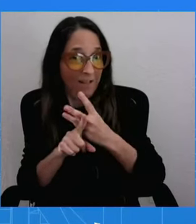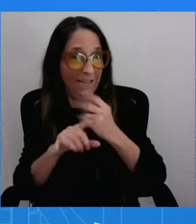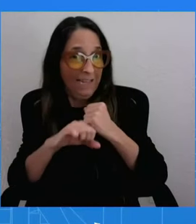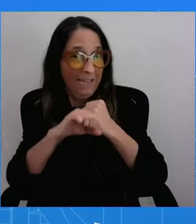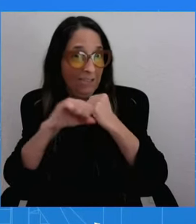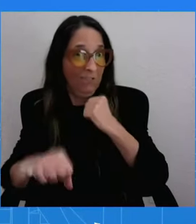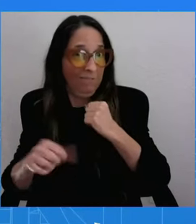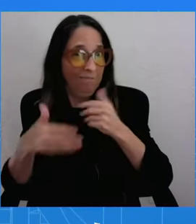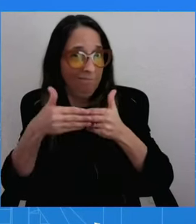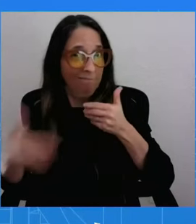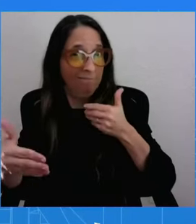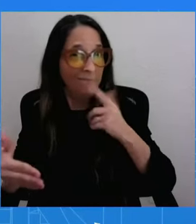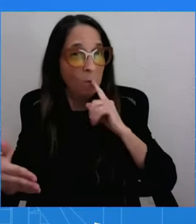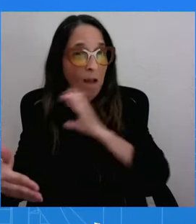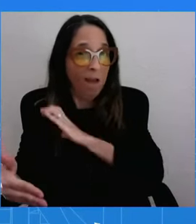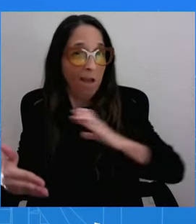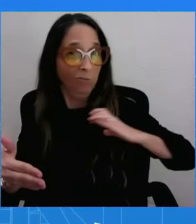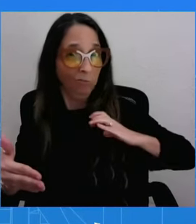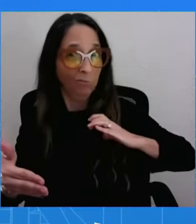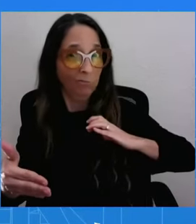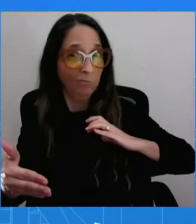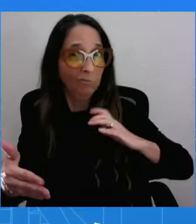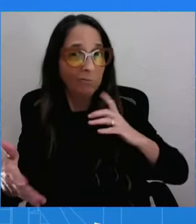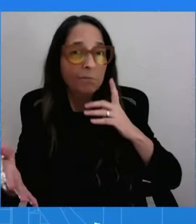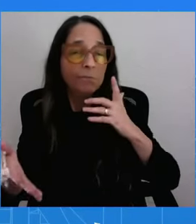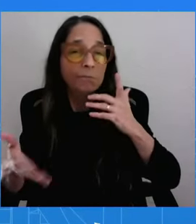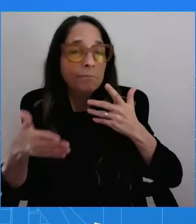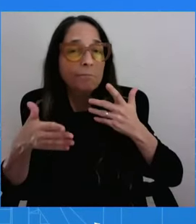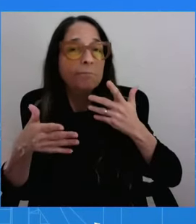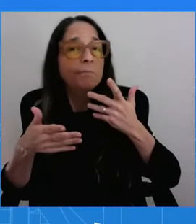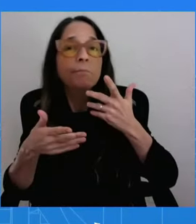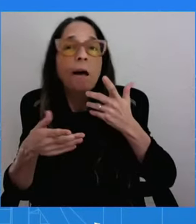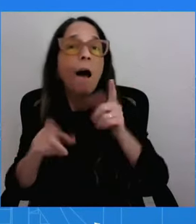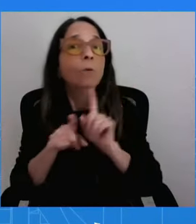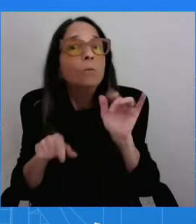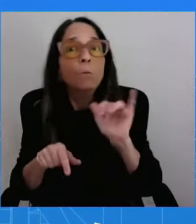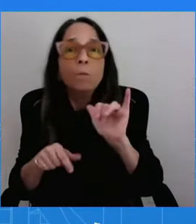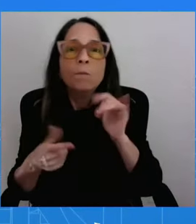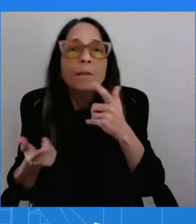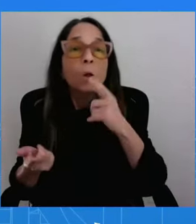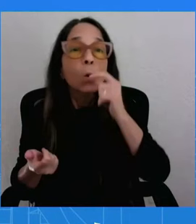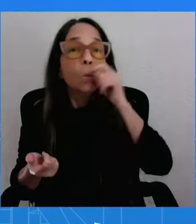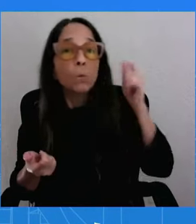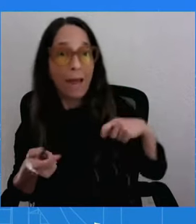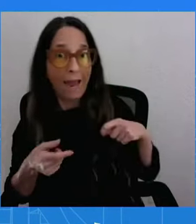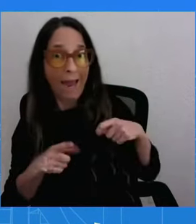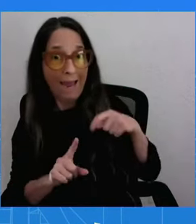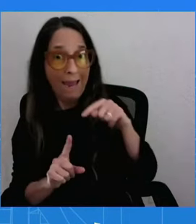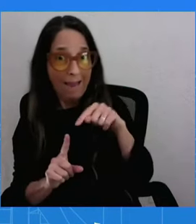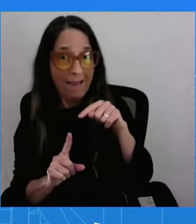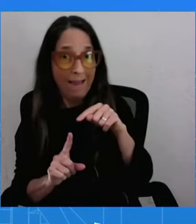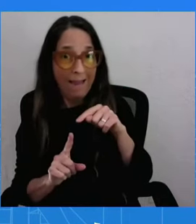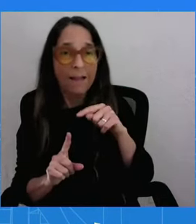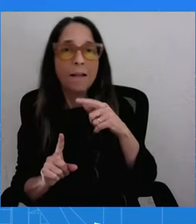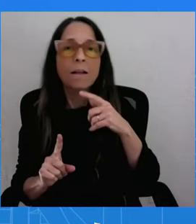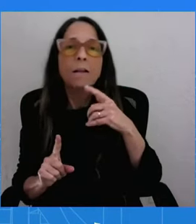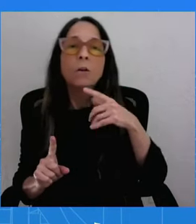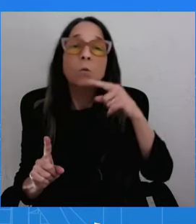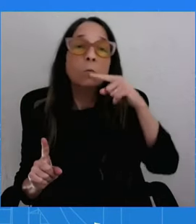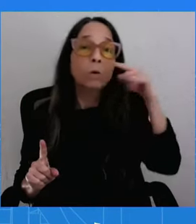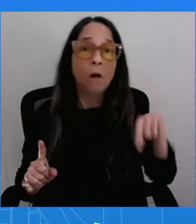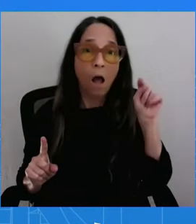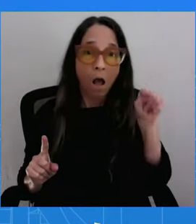we can stay on Ukraine, today, Russia hit Lviv with ballistic missiles. It's a western city.